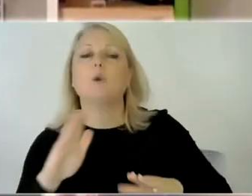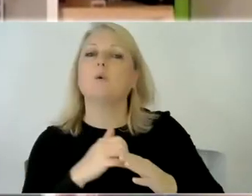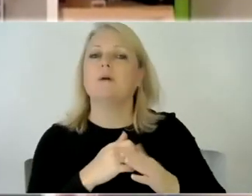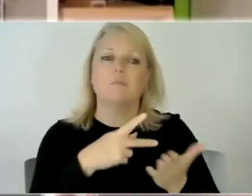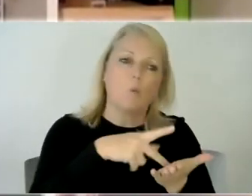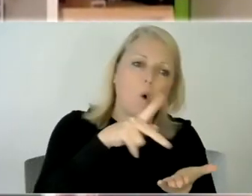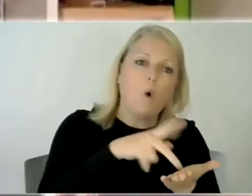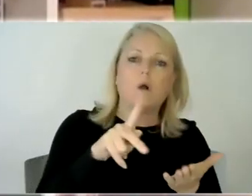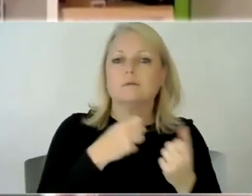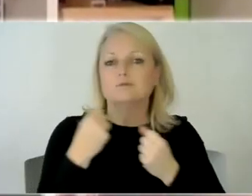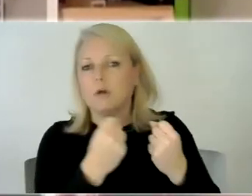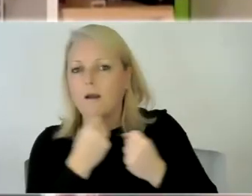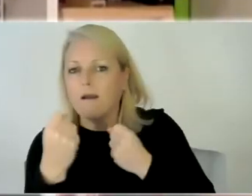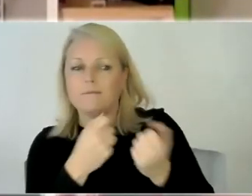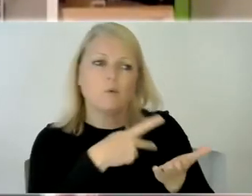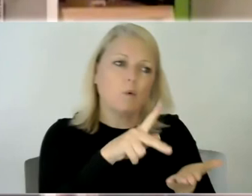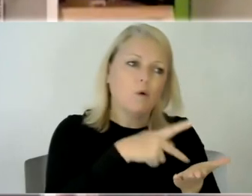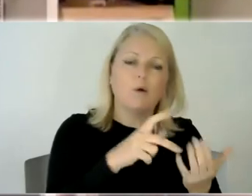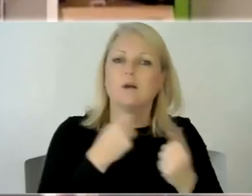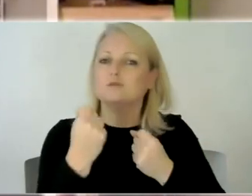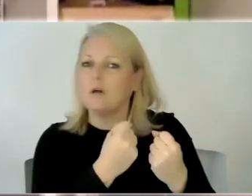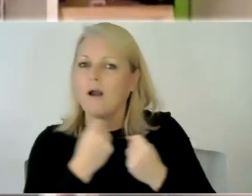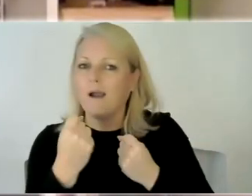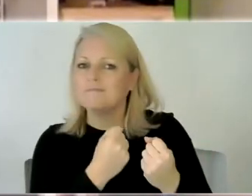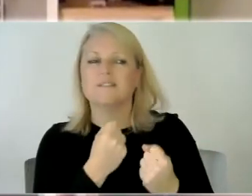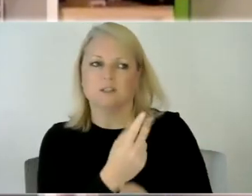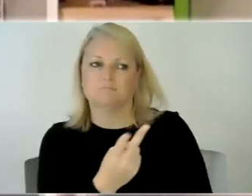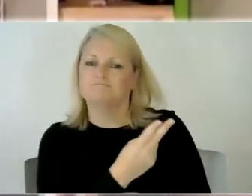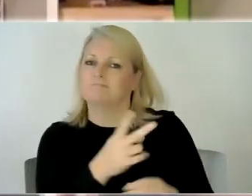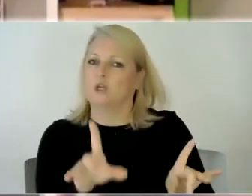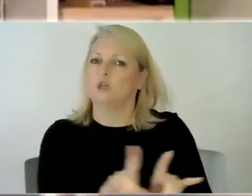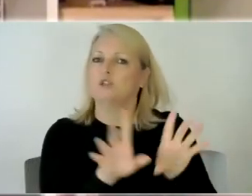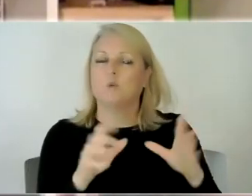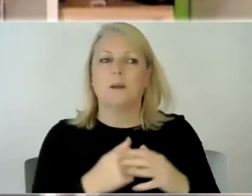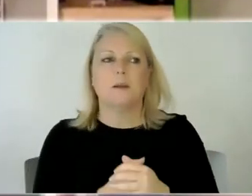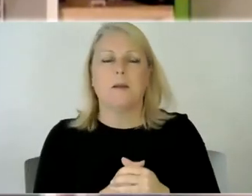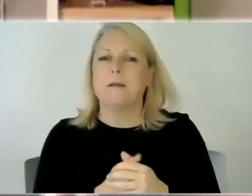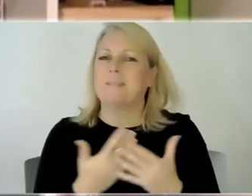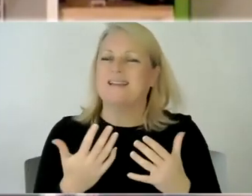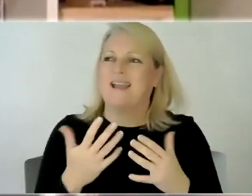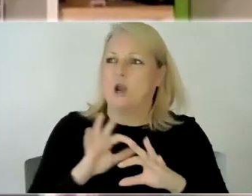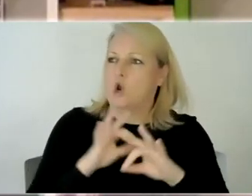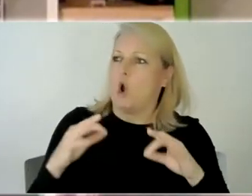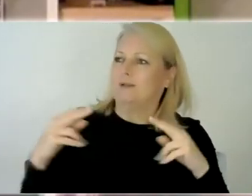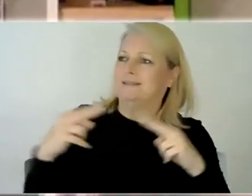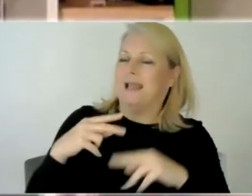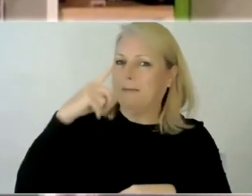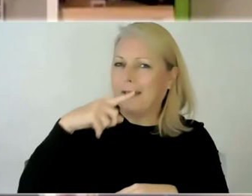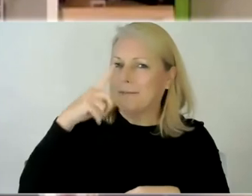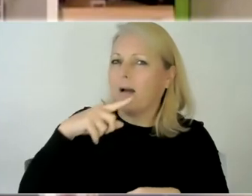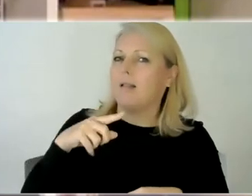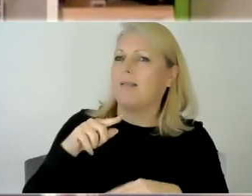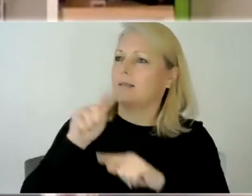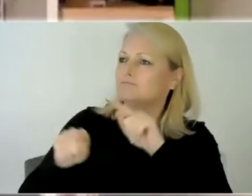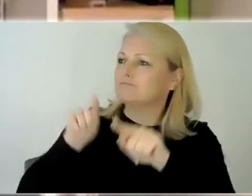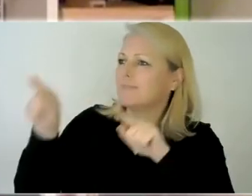so yeah it was and yeah obviously not being able to see people not being able to uh go and